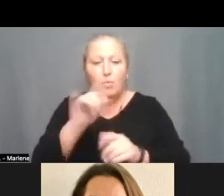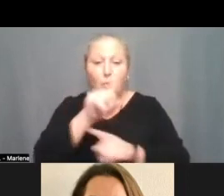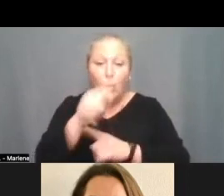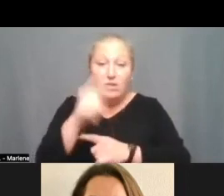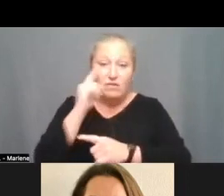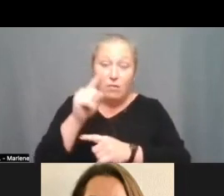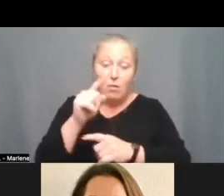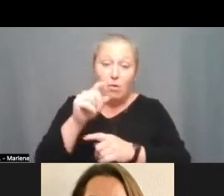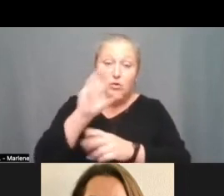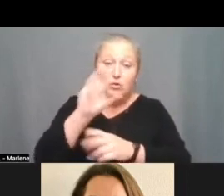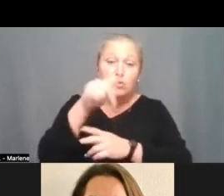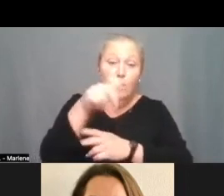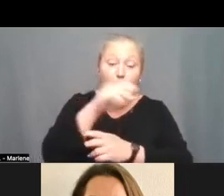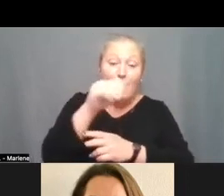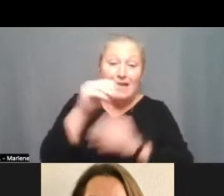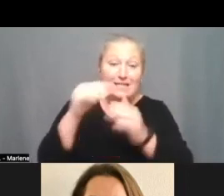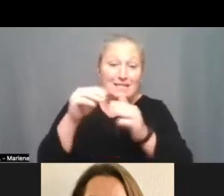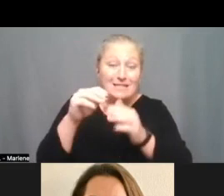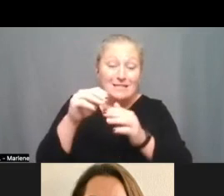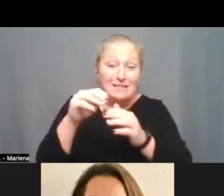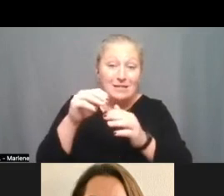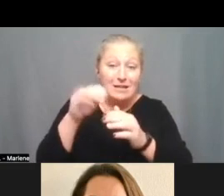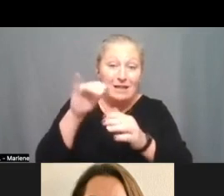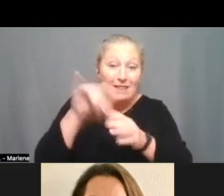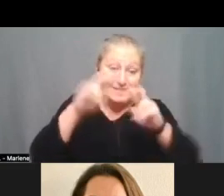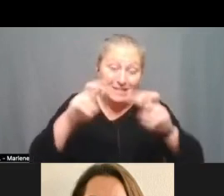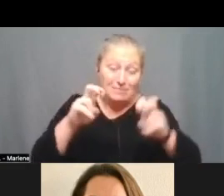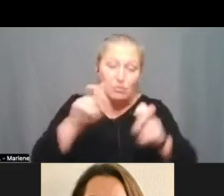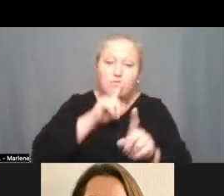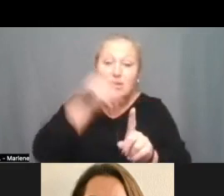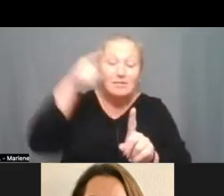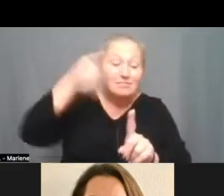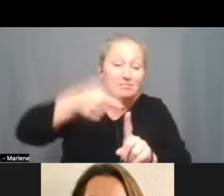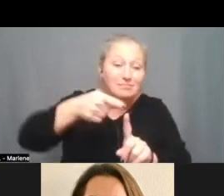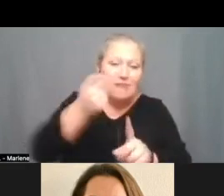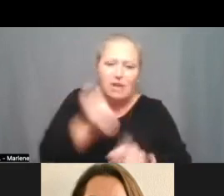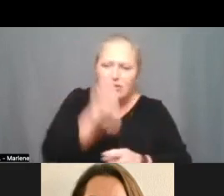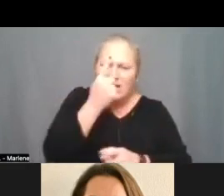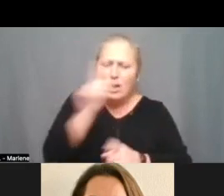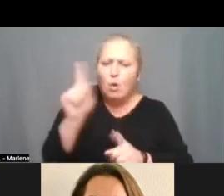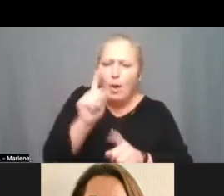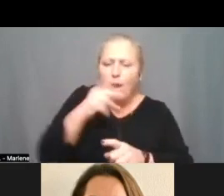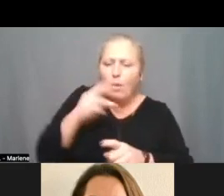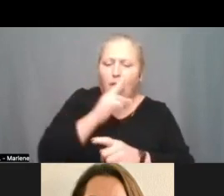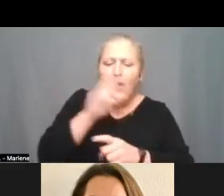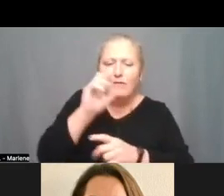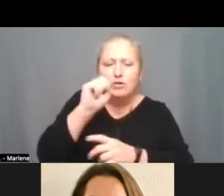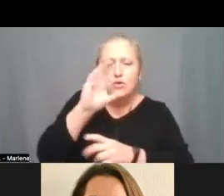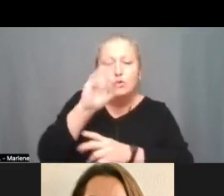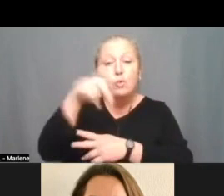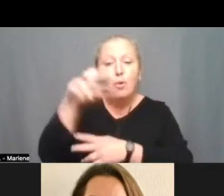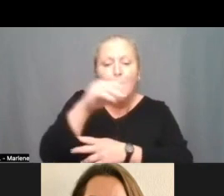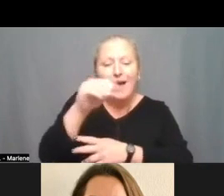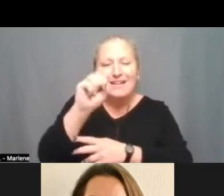sequence and again these assessments are rooted in an understanding of where we are in the scope and sequence for our